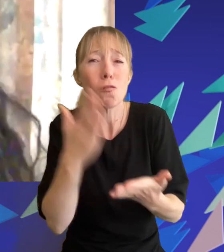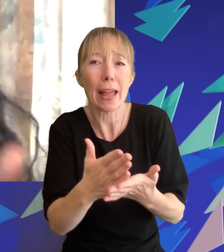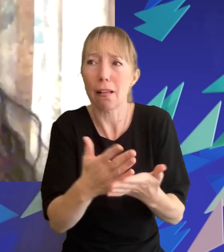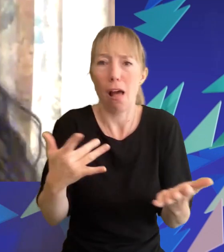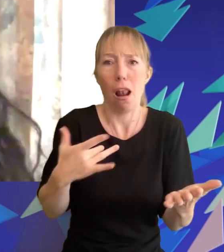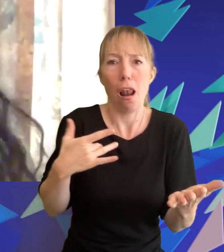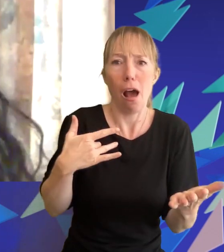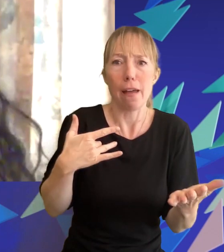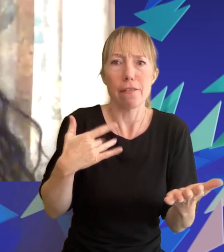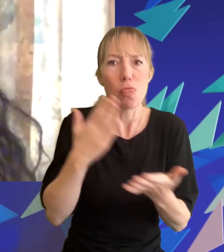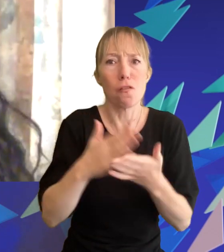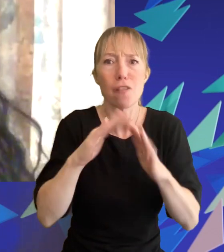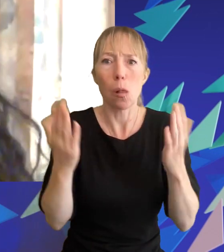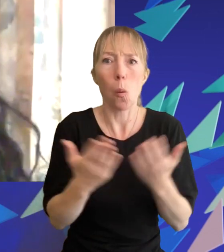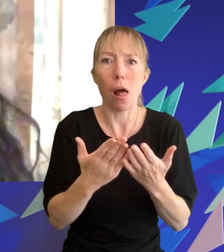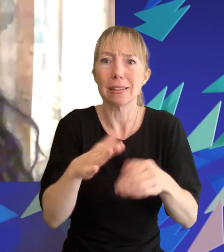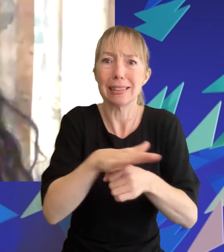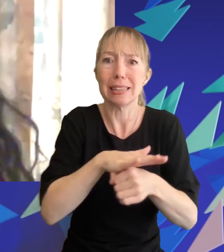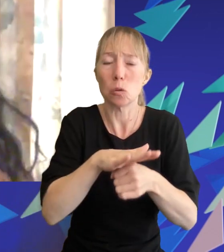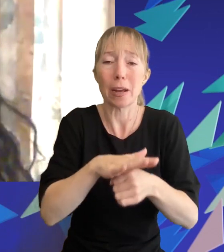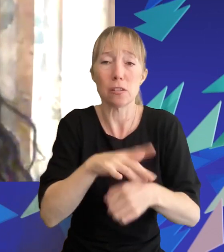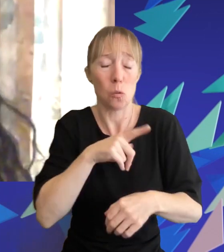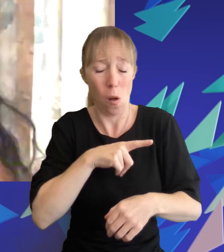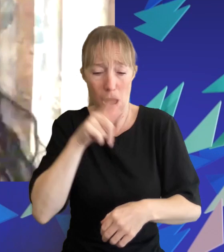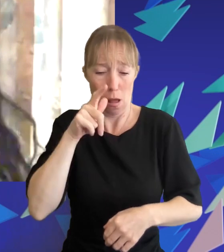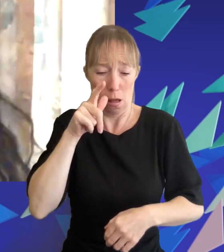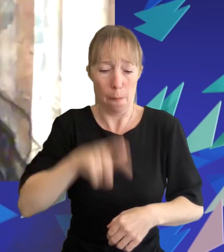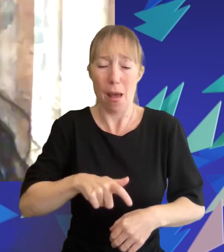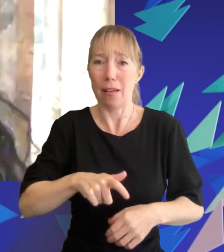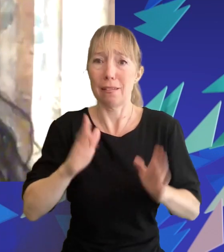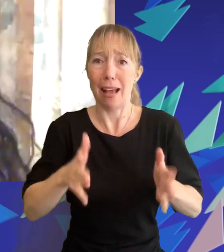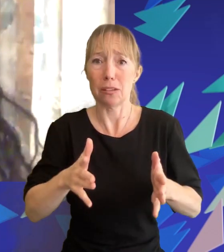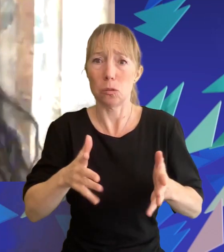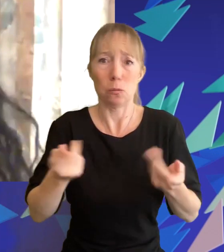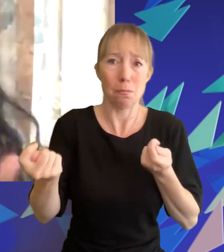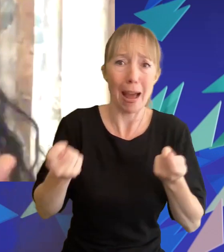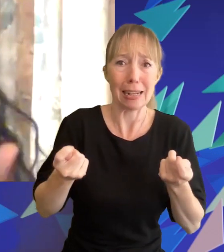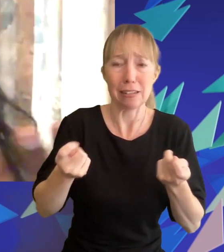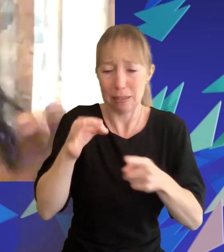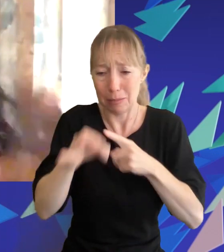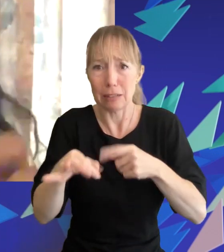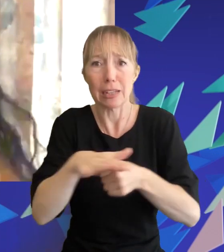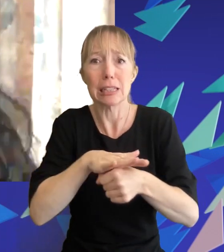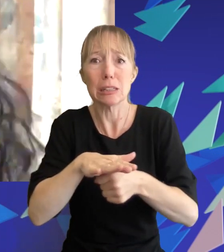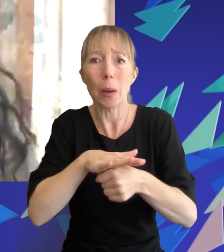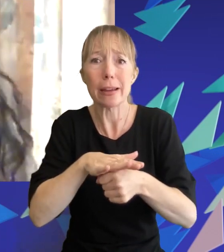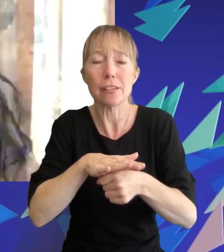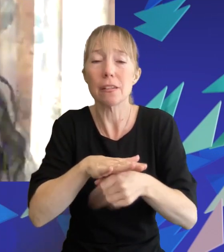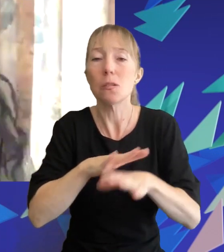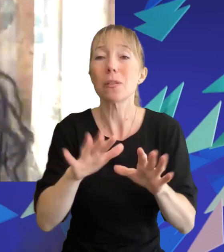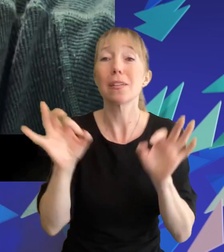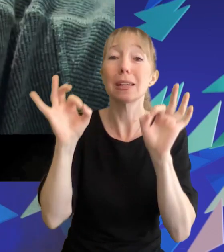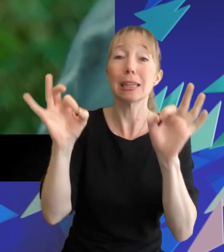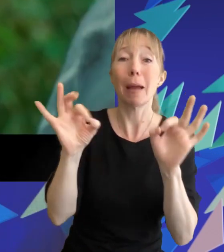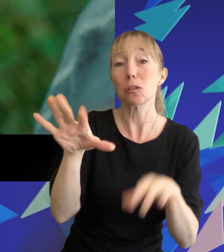circumstances in the real world are often one of the big reasons a person finds themselves in certain positions not just because they're a special chosen one